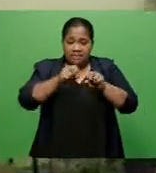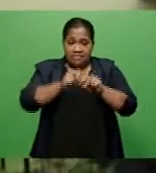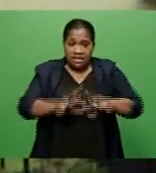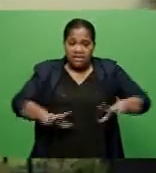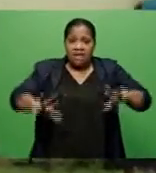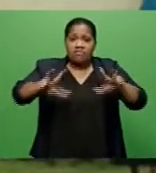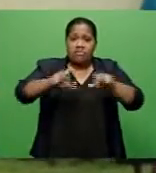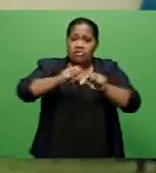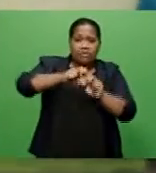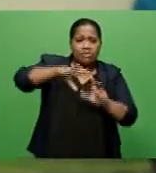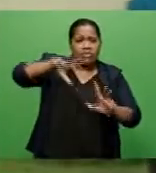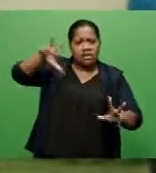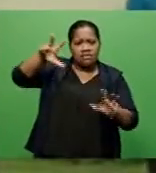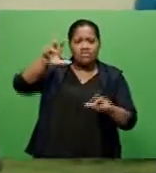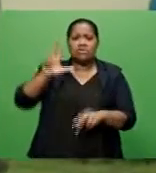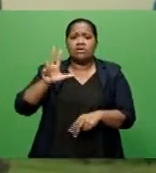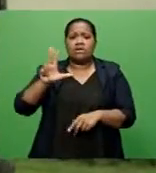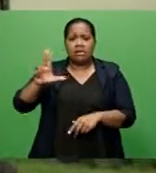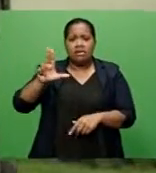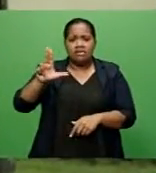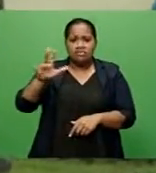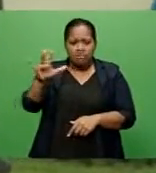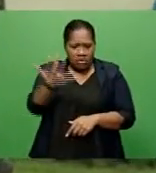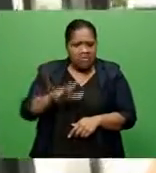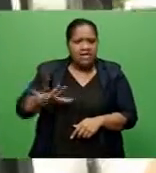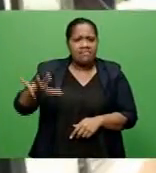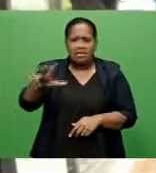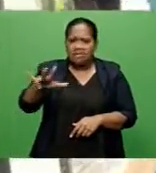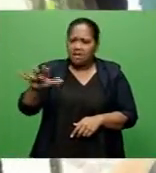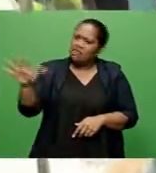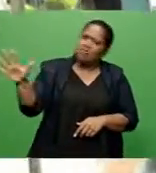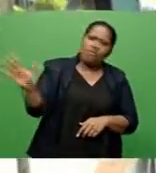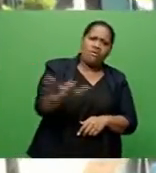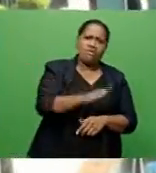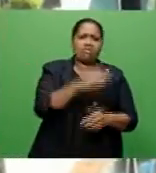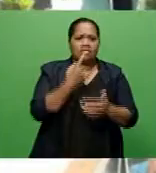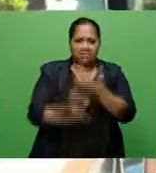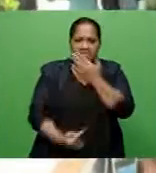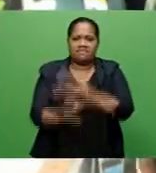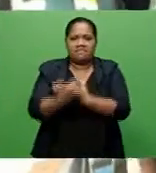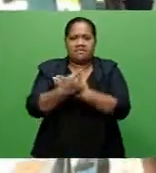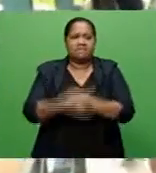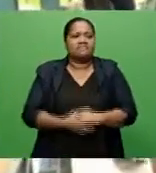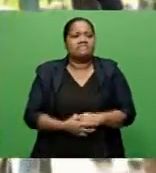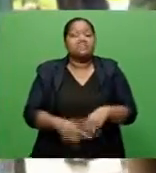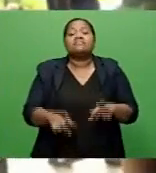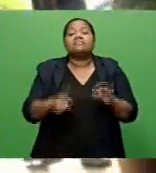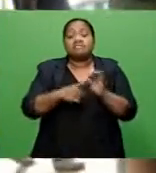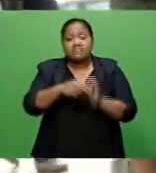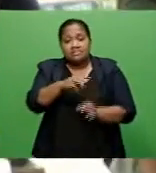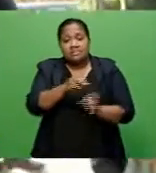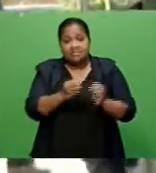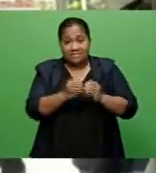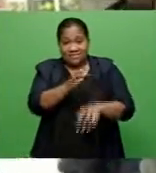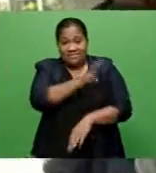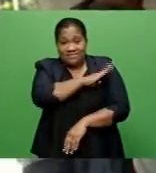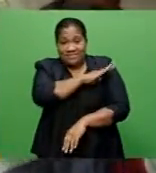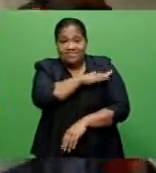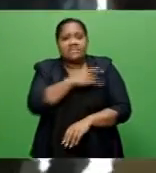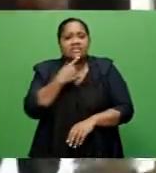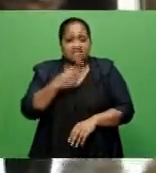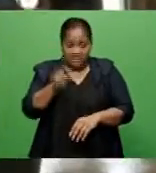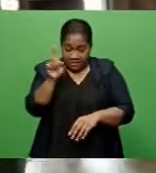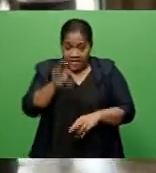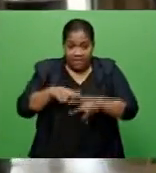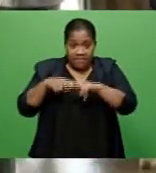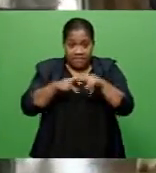Lebu. The Lau and Lomai Viti groups were also not spared. Baini Marama also reminded villagers that Fiji is still in its cyclone season.